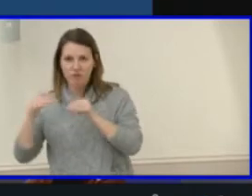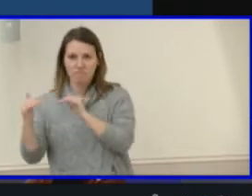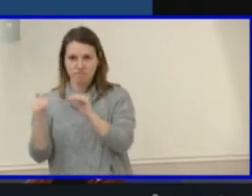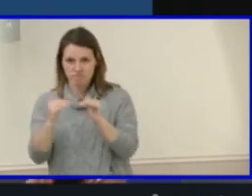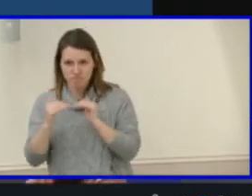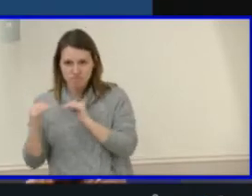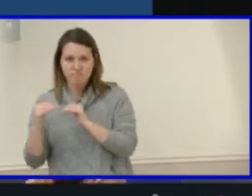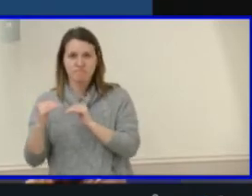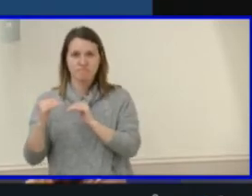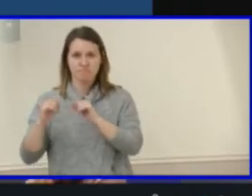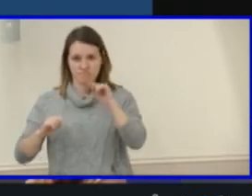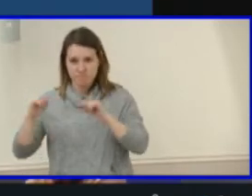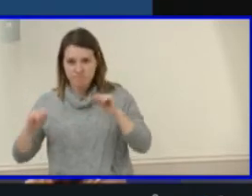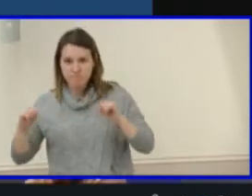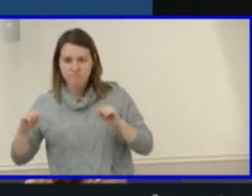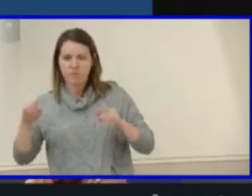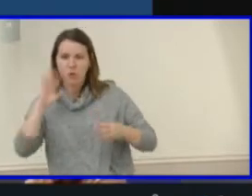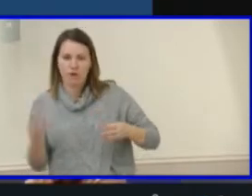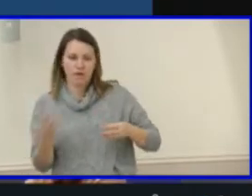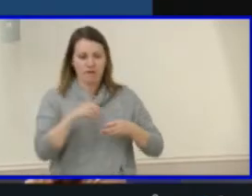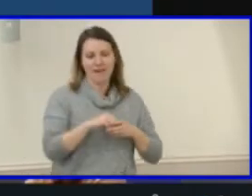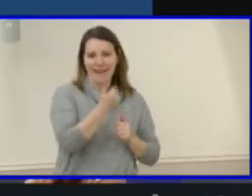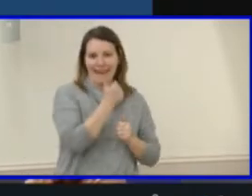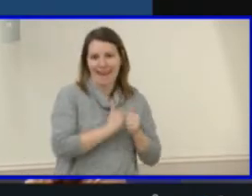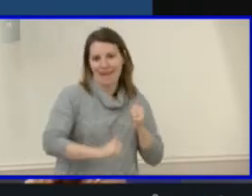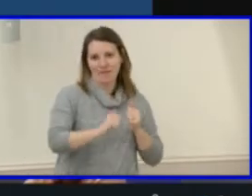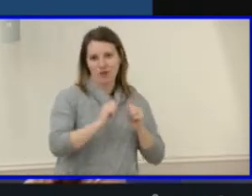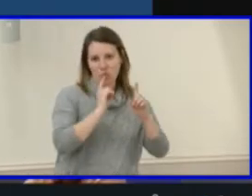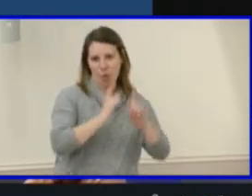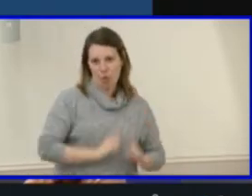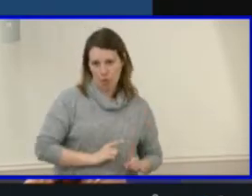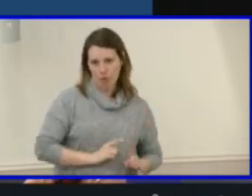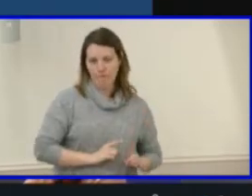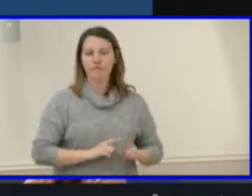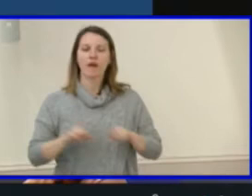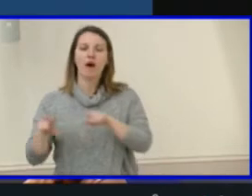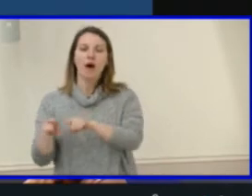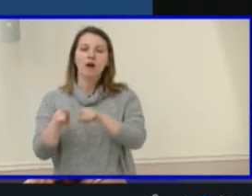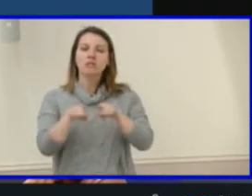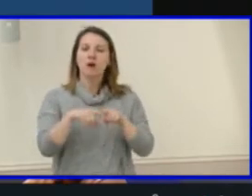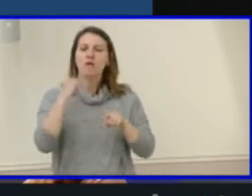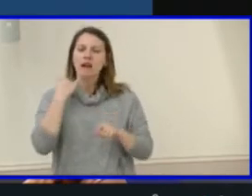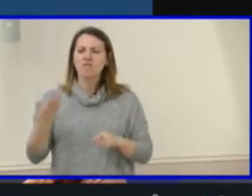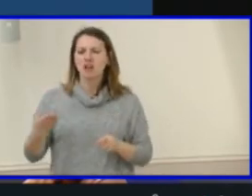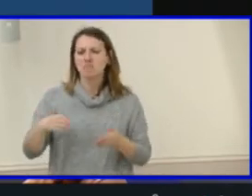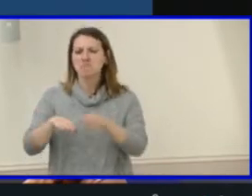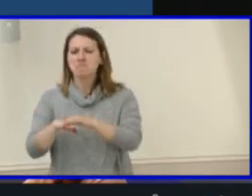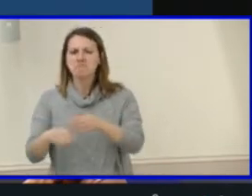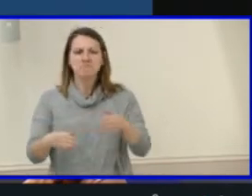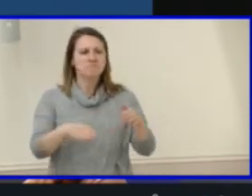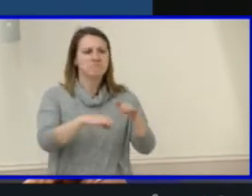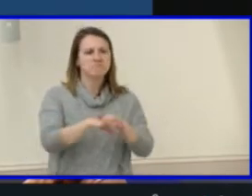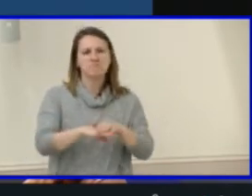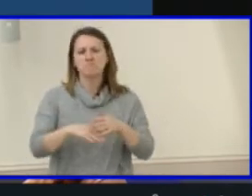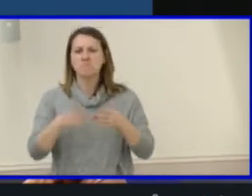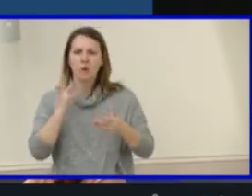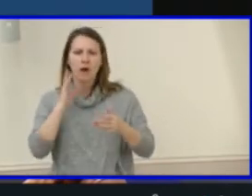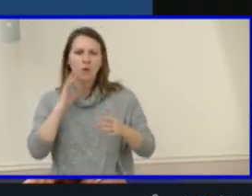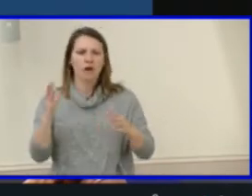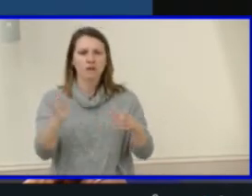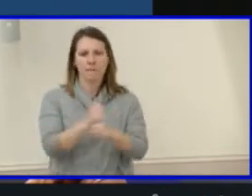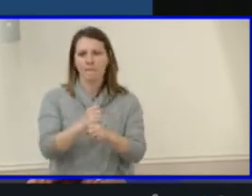each goal. We also combined overlapping implementation drivers. So, for example,